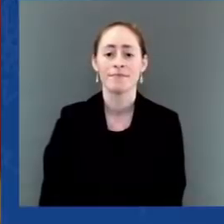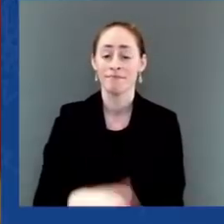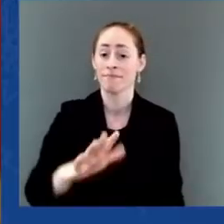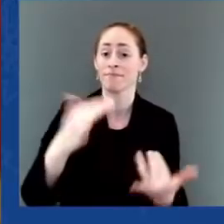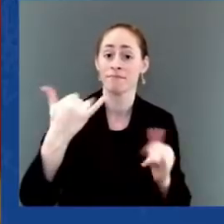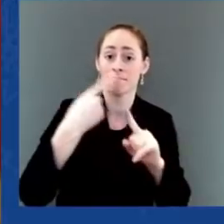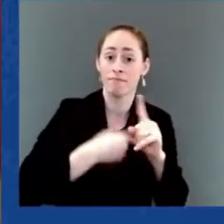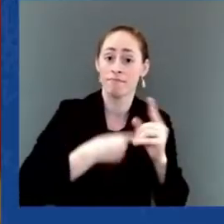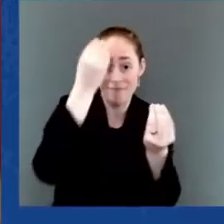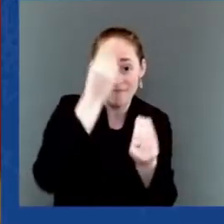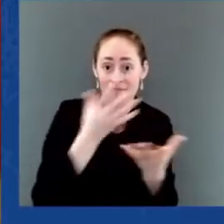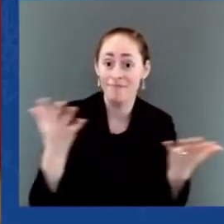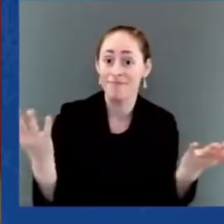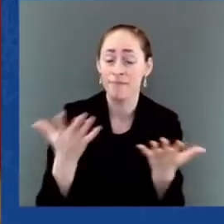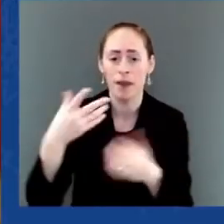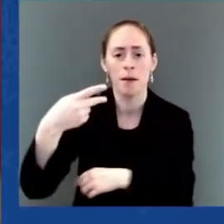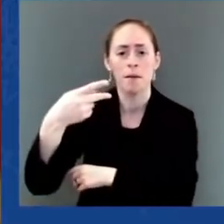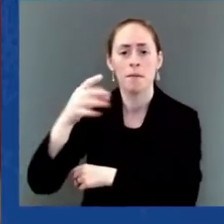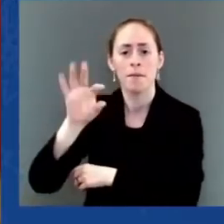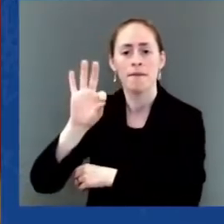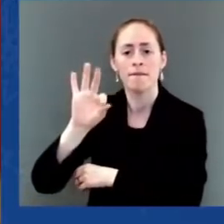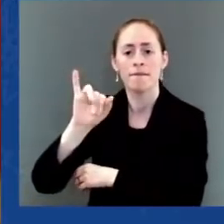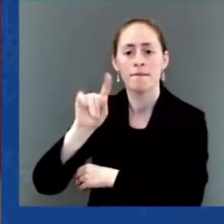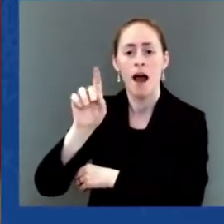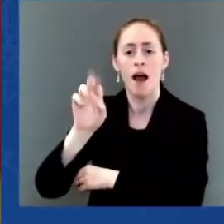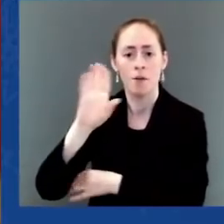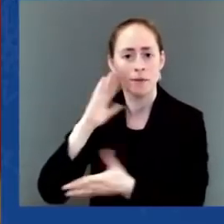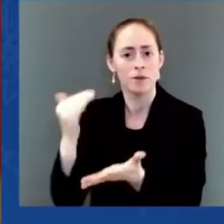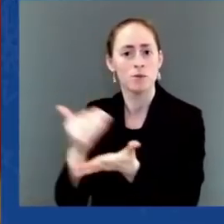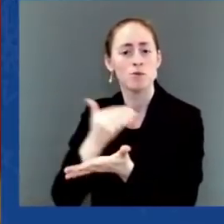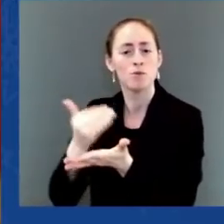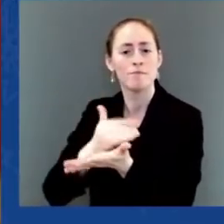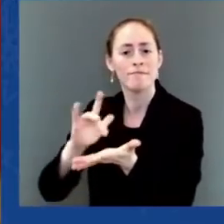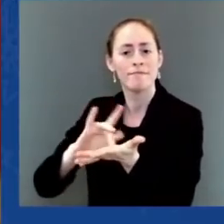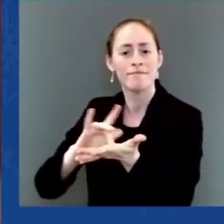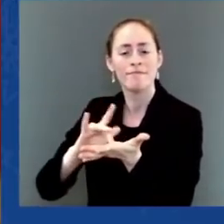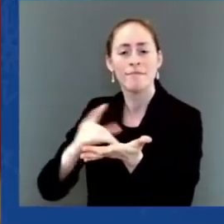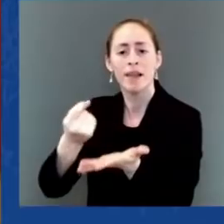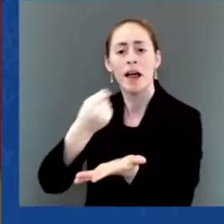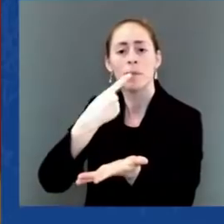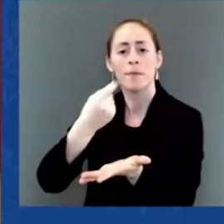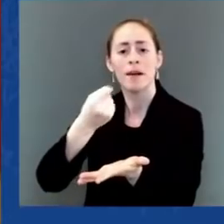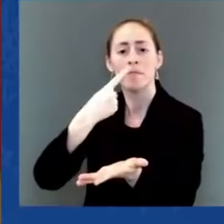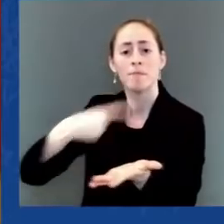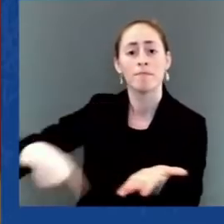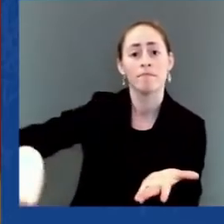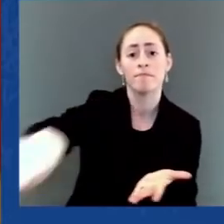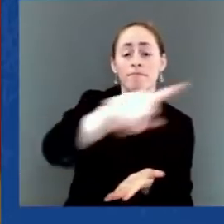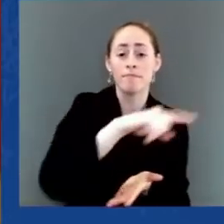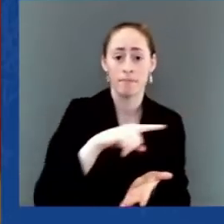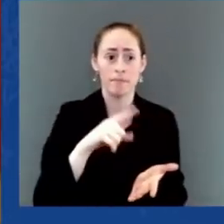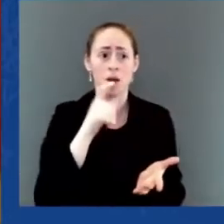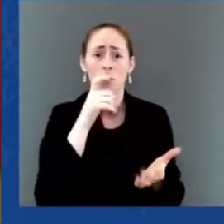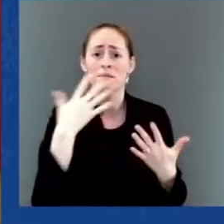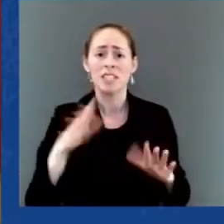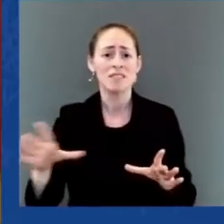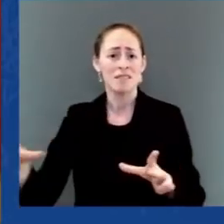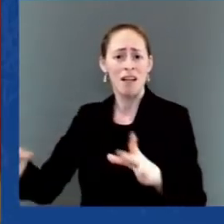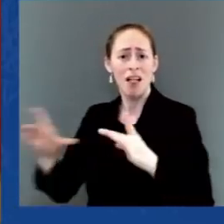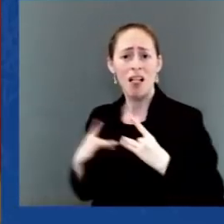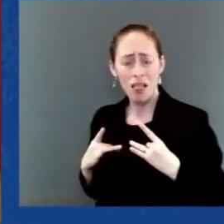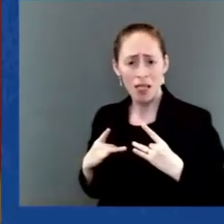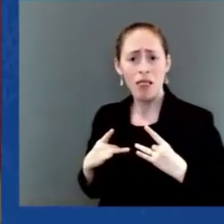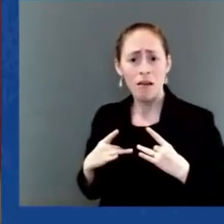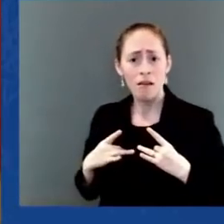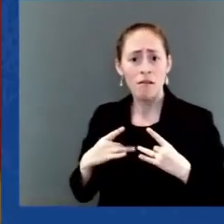-19 that may dramatically reduce hospitalizations and deaths. They made that announcement. While it's still under FDA approval,